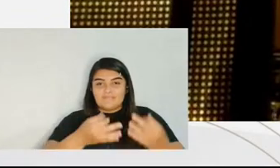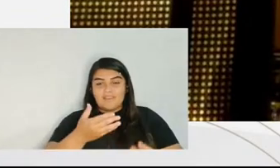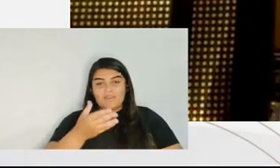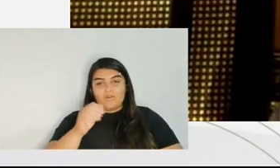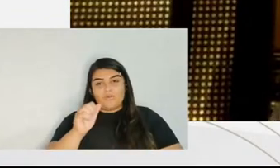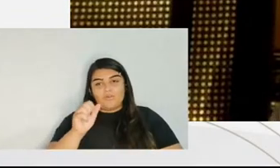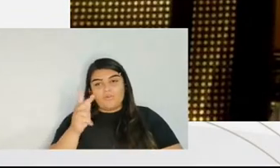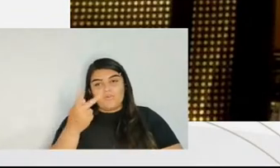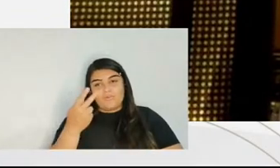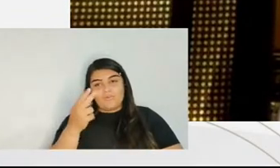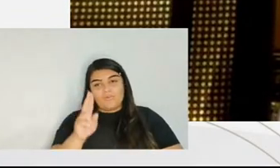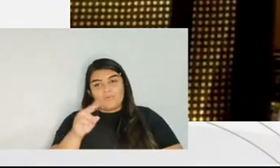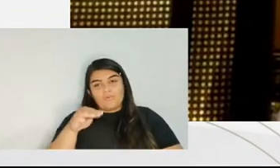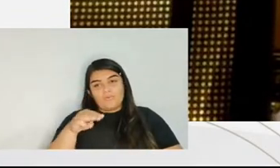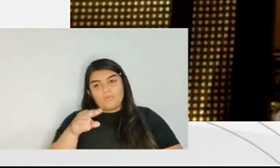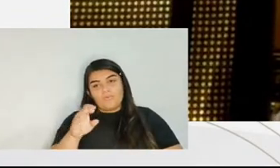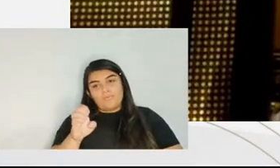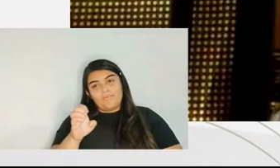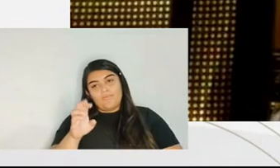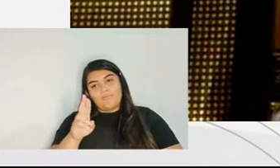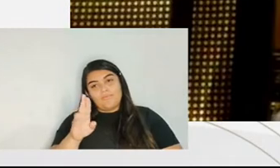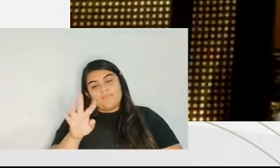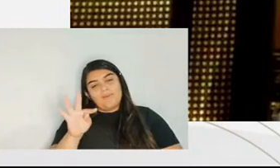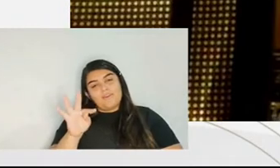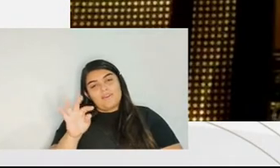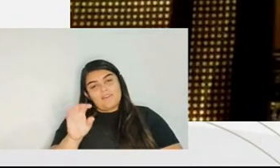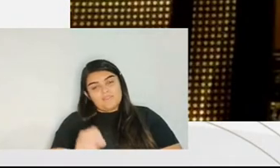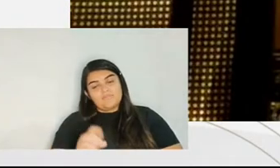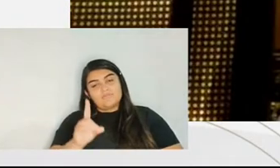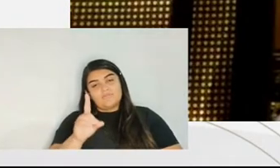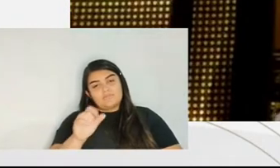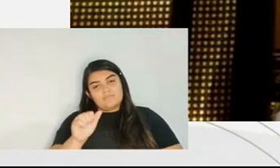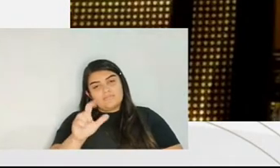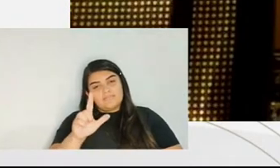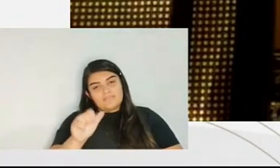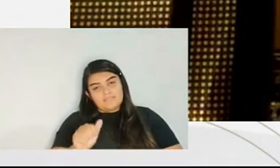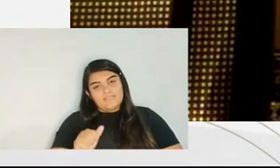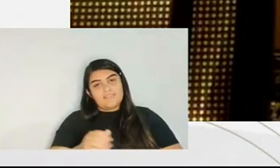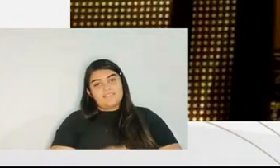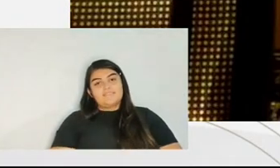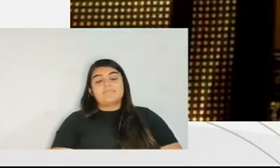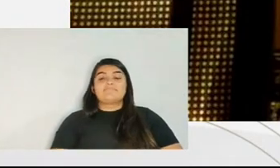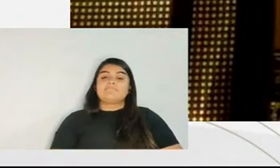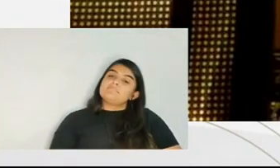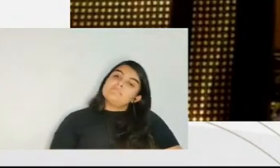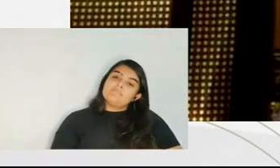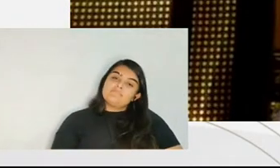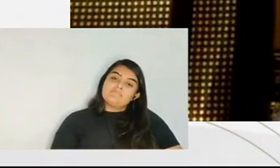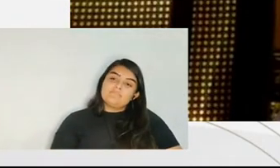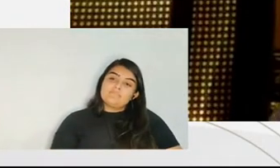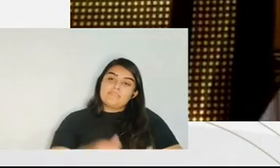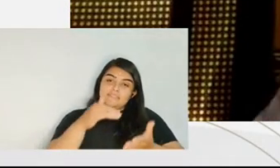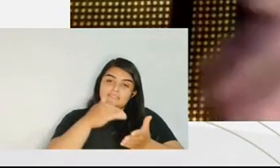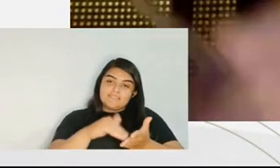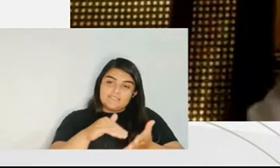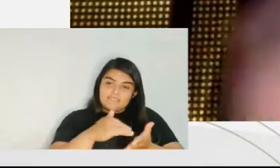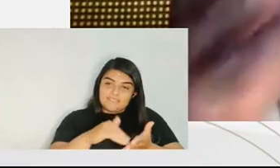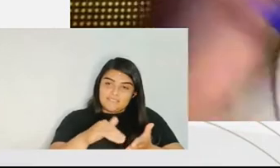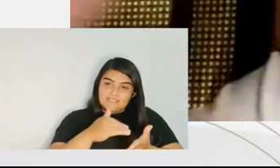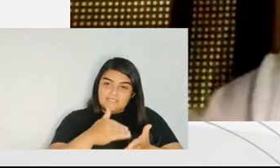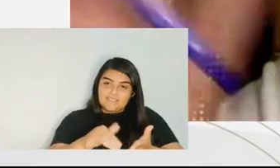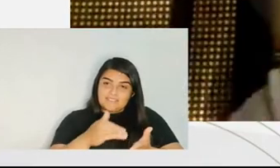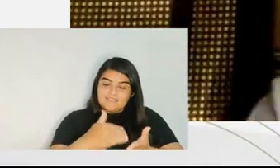also umberto dala i'd also like to salute judge fernando kuri